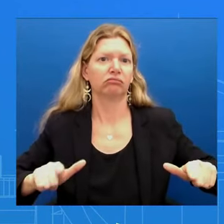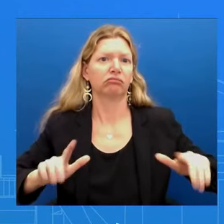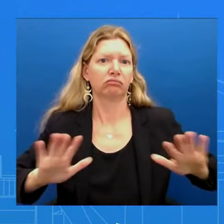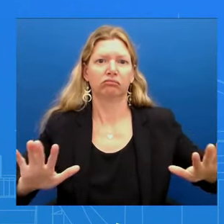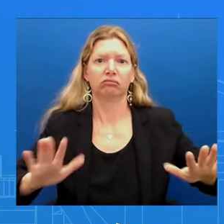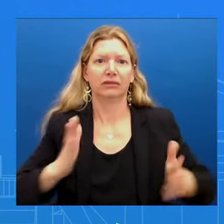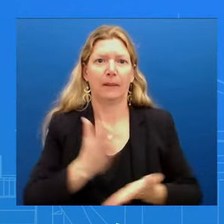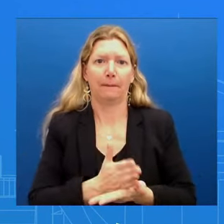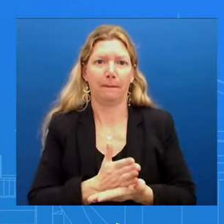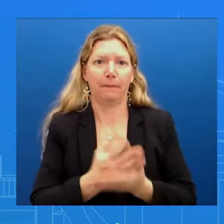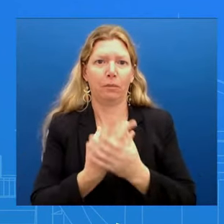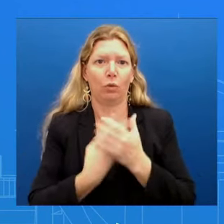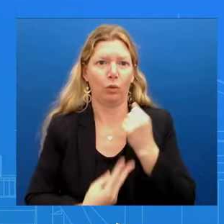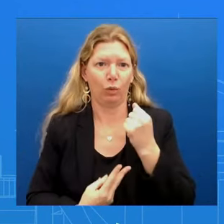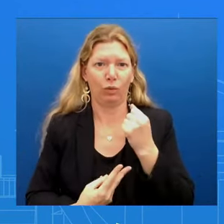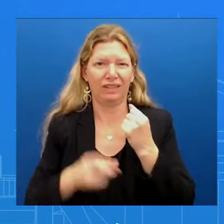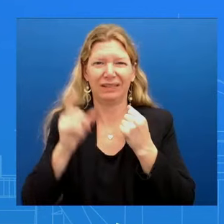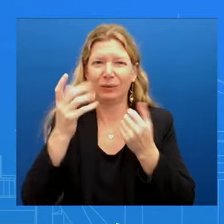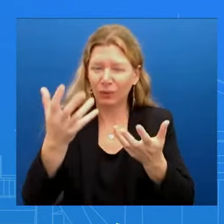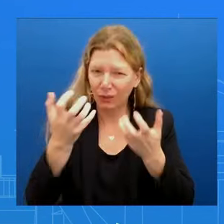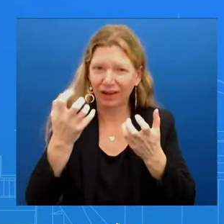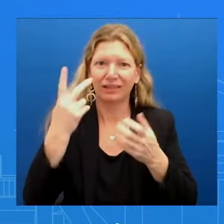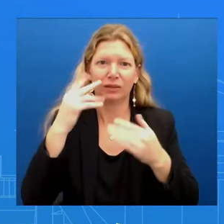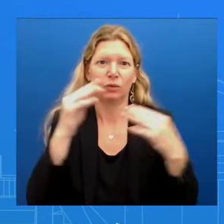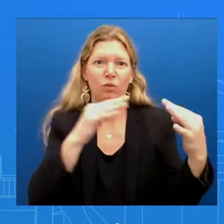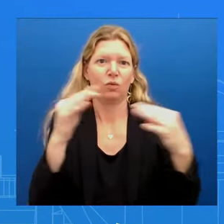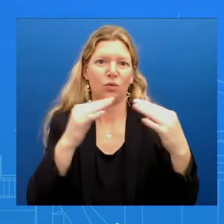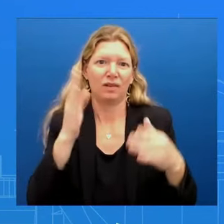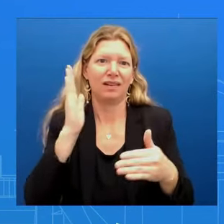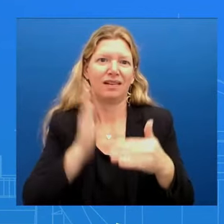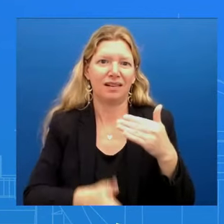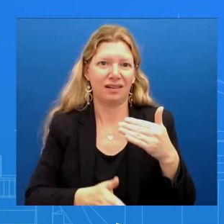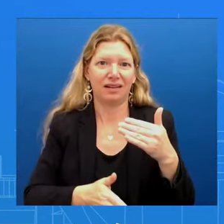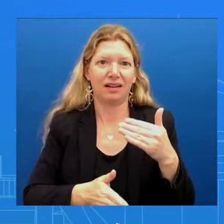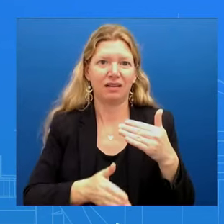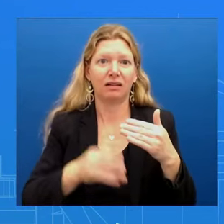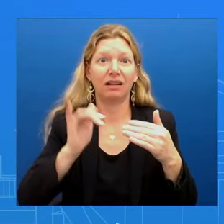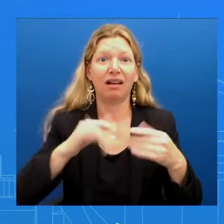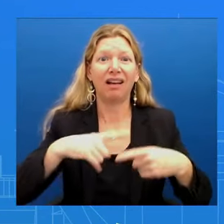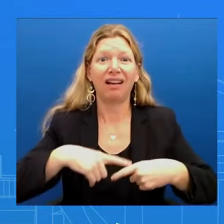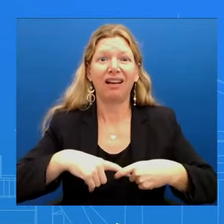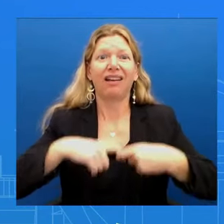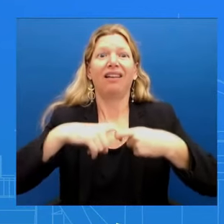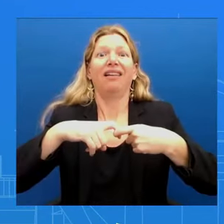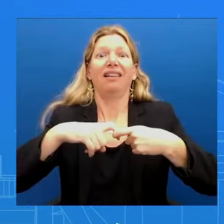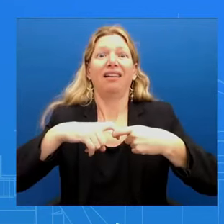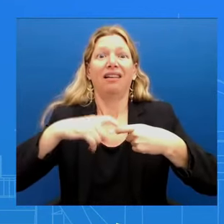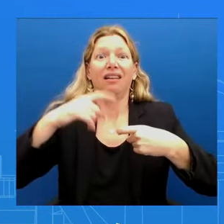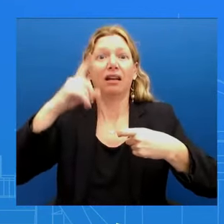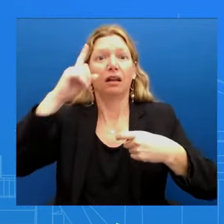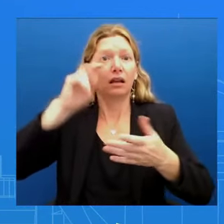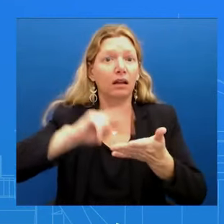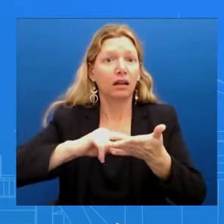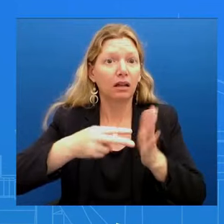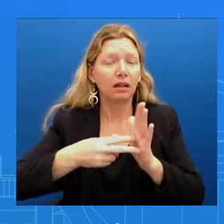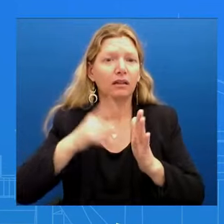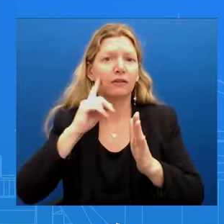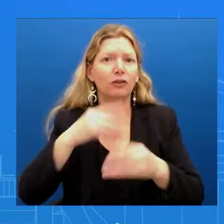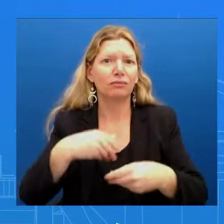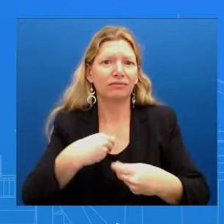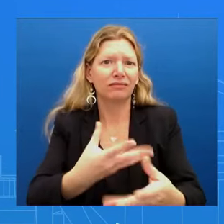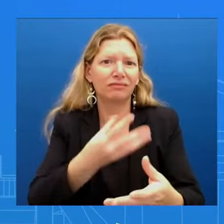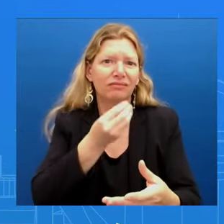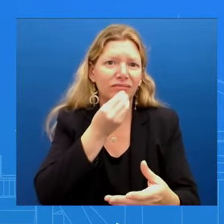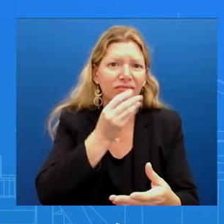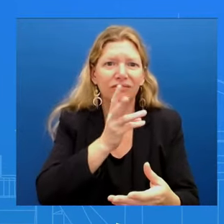that is a humanitarian pause and extended pause that longer than what we saw Back in November of a week that would allow us to get all the hostages out get more